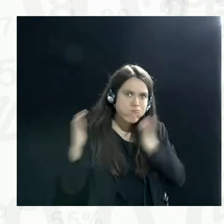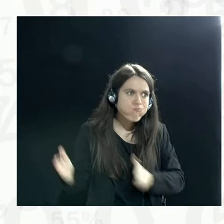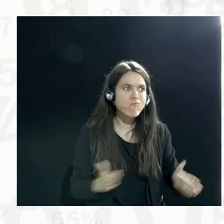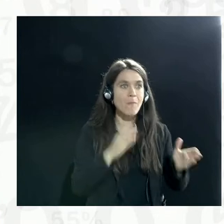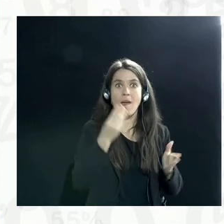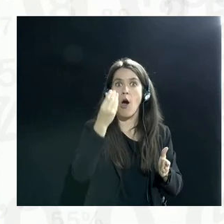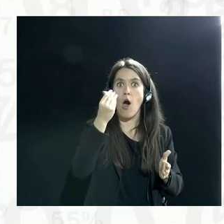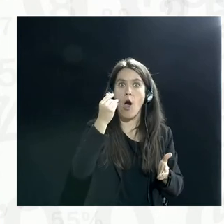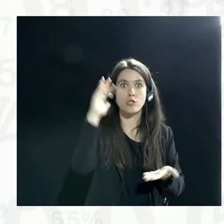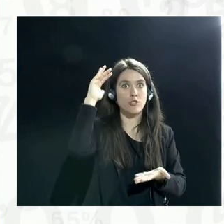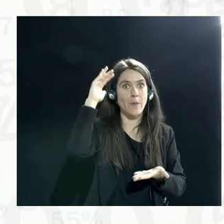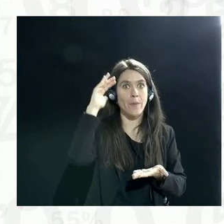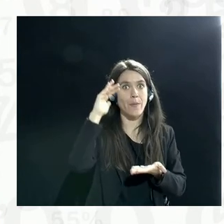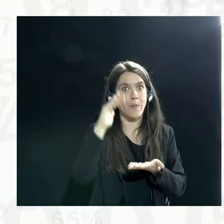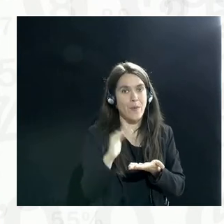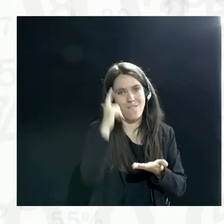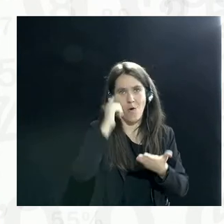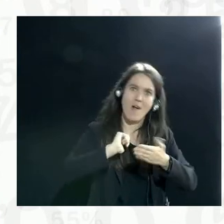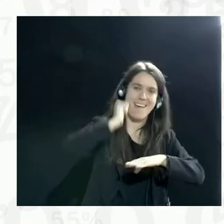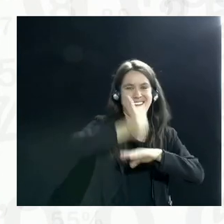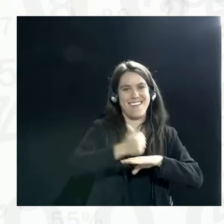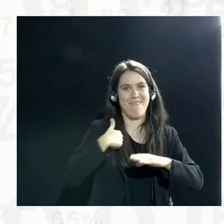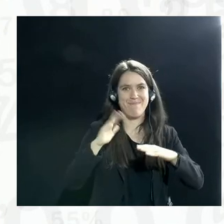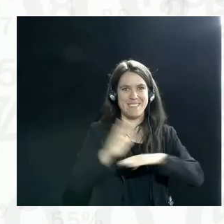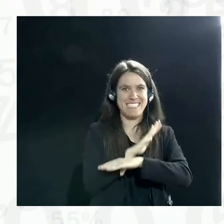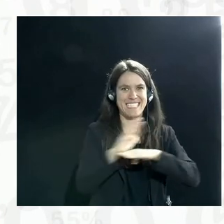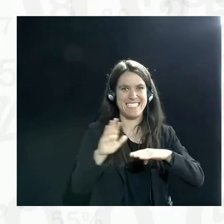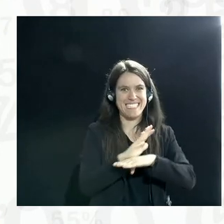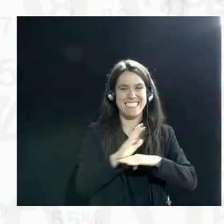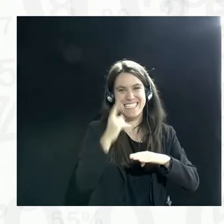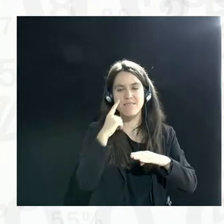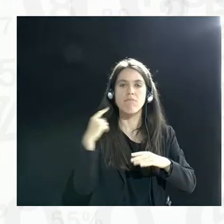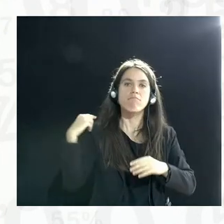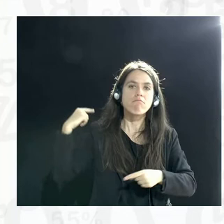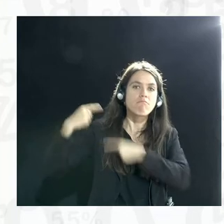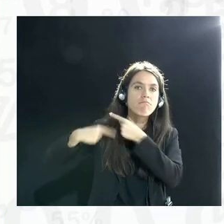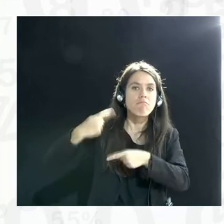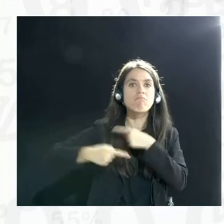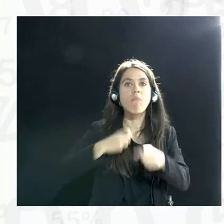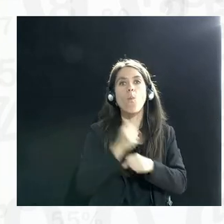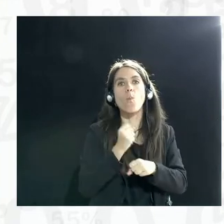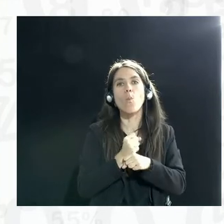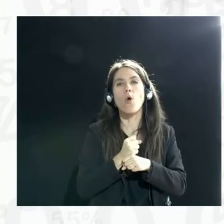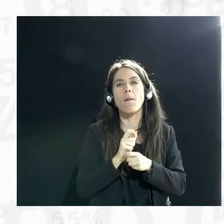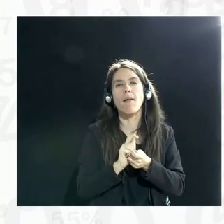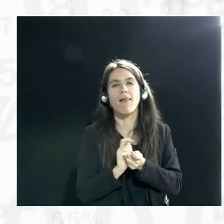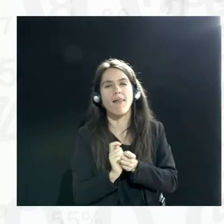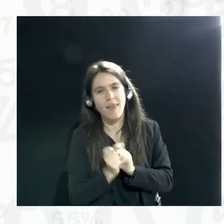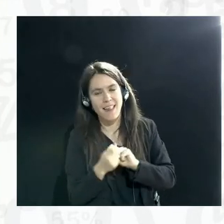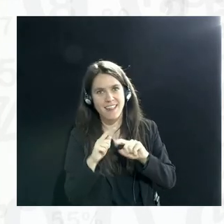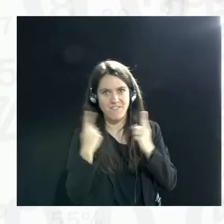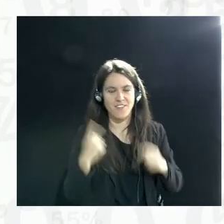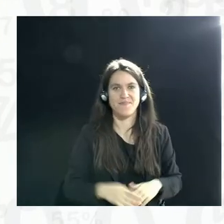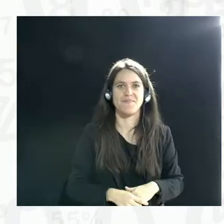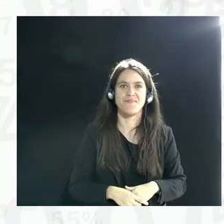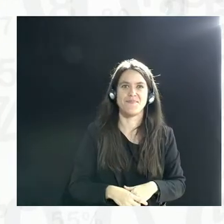costs of starting new businesses and to diversify from their traditional lines of businesses. So if you want